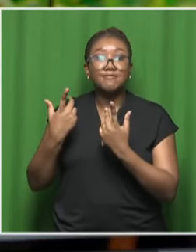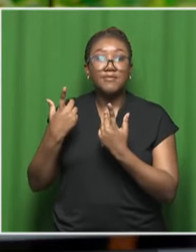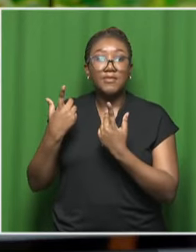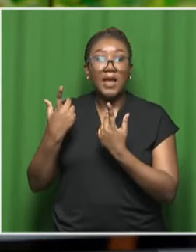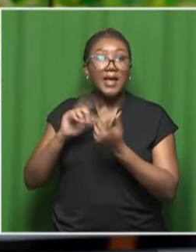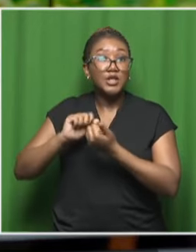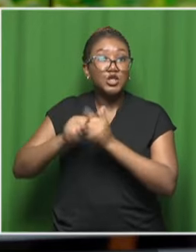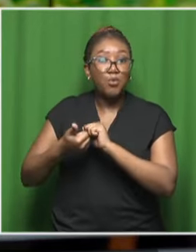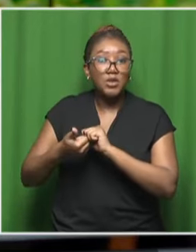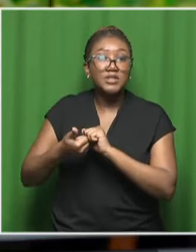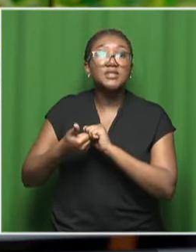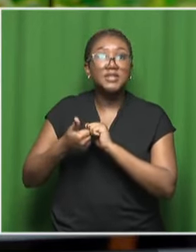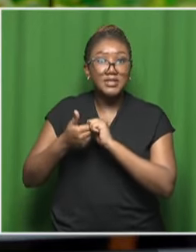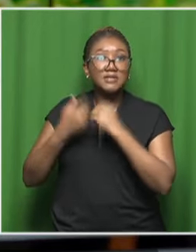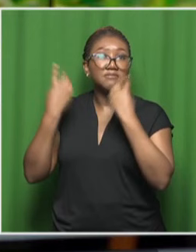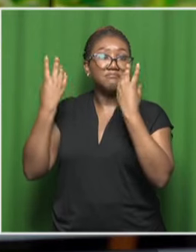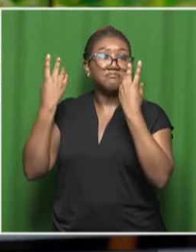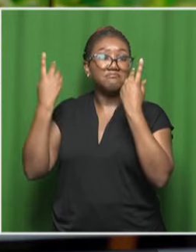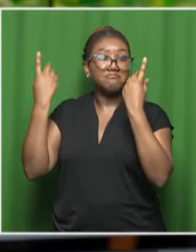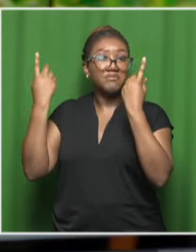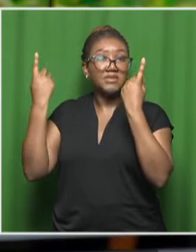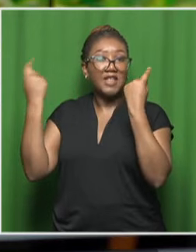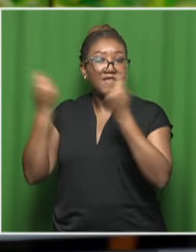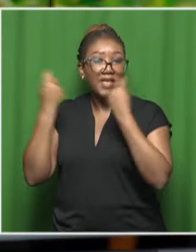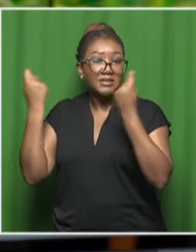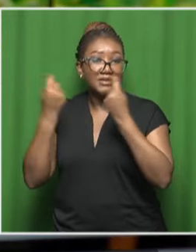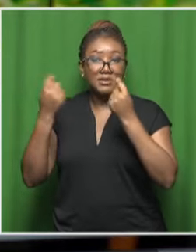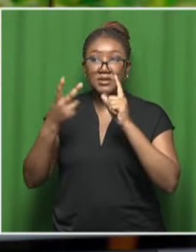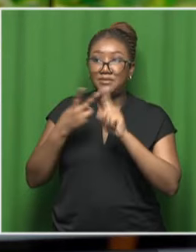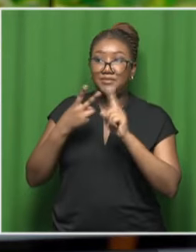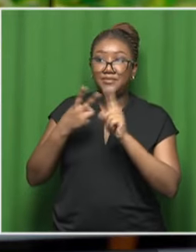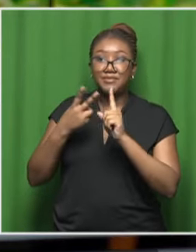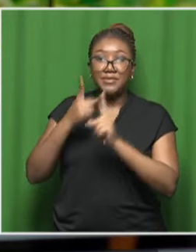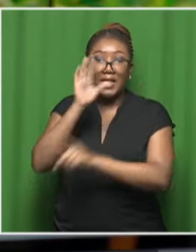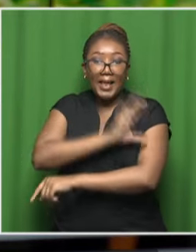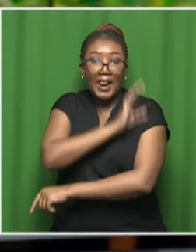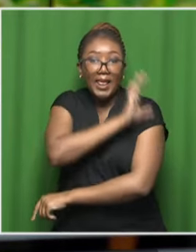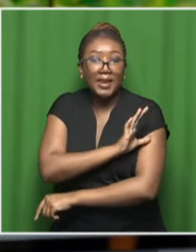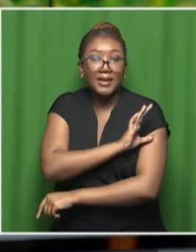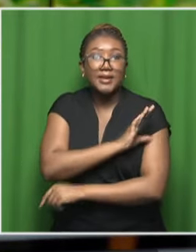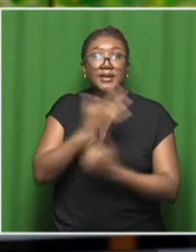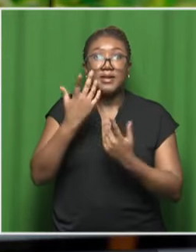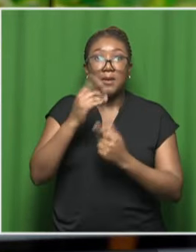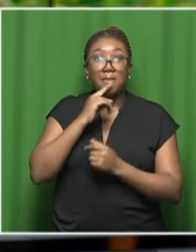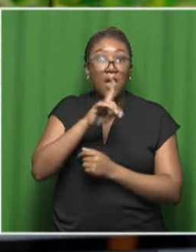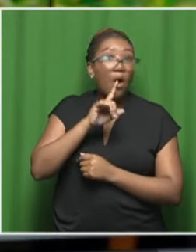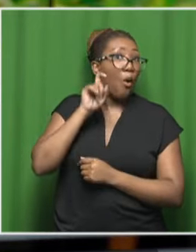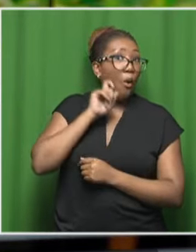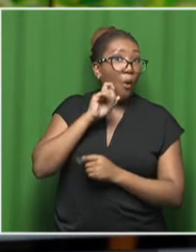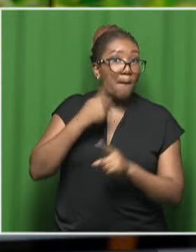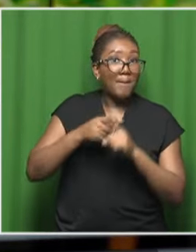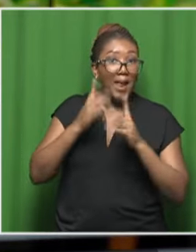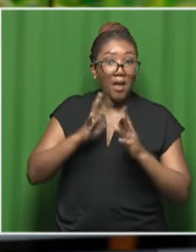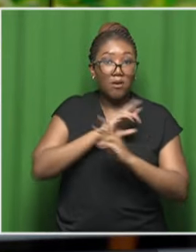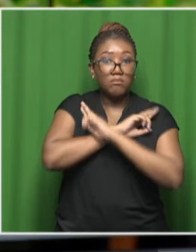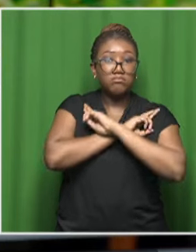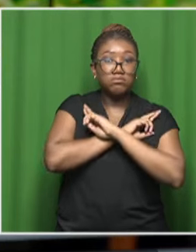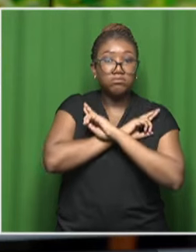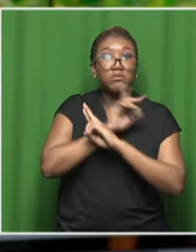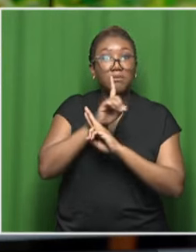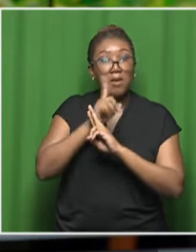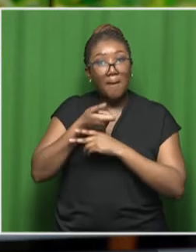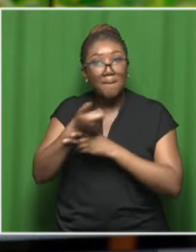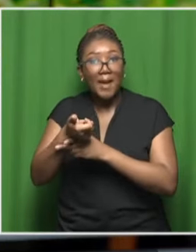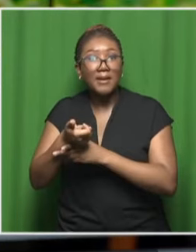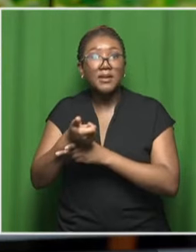the sports events and football clinics are really where we want to try and incorporate our ex-legends, ex-players, get them inducted back